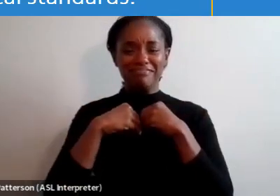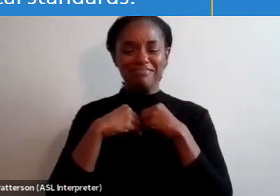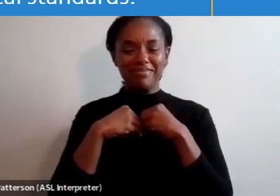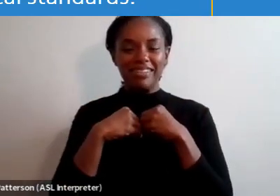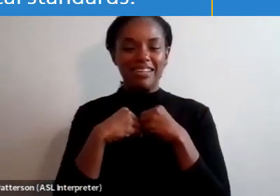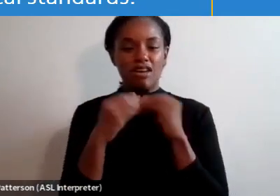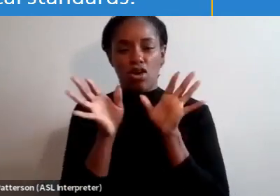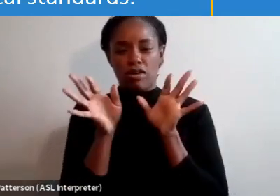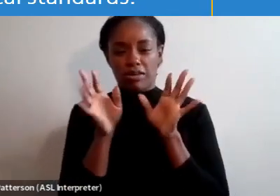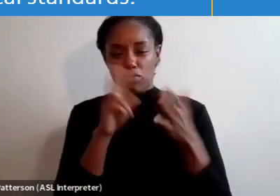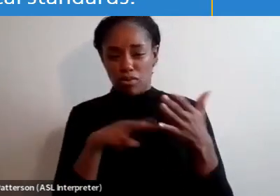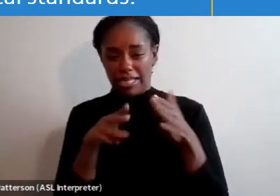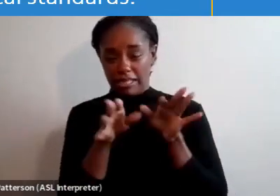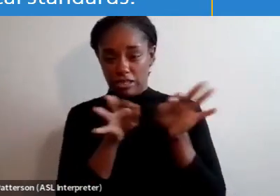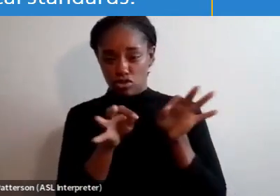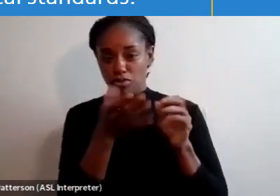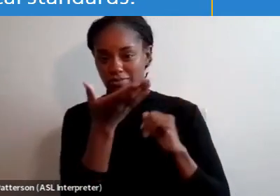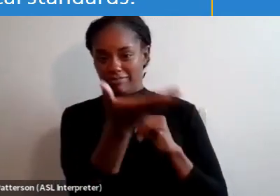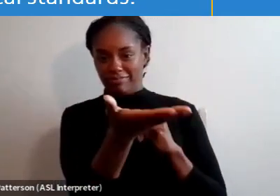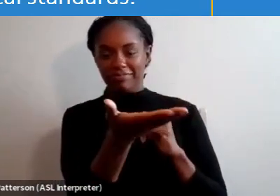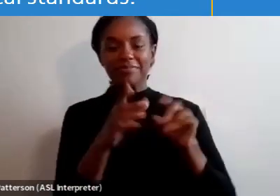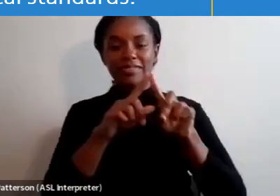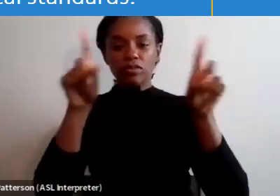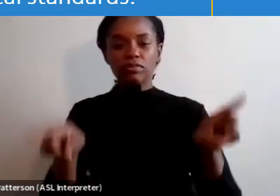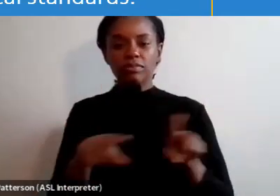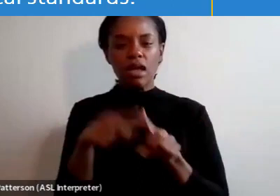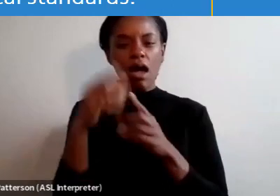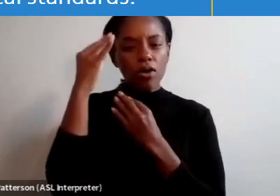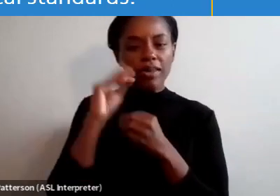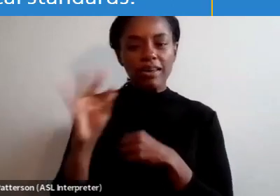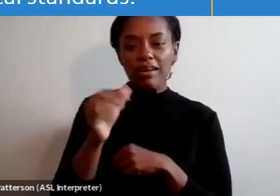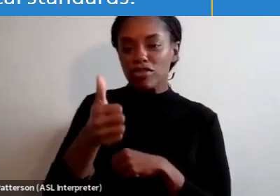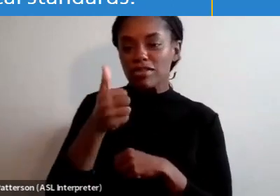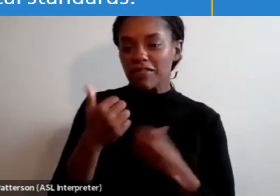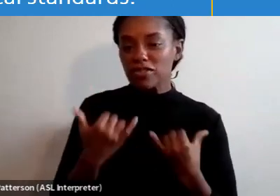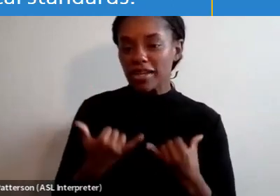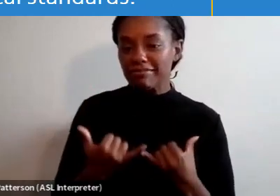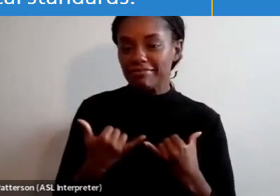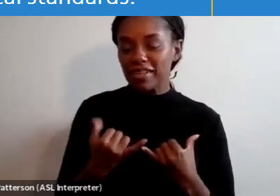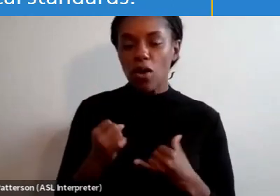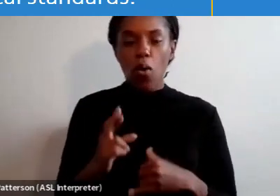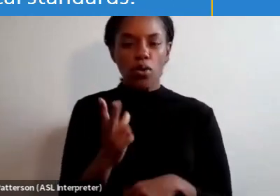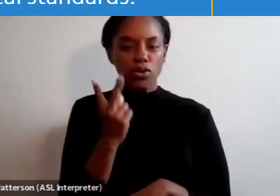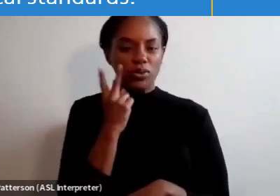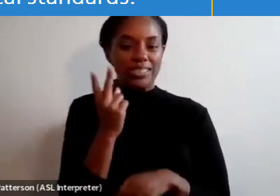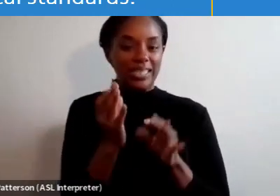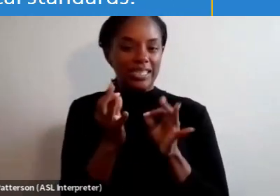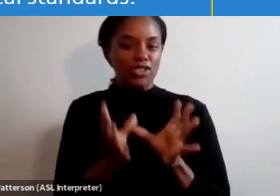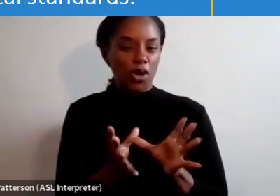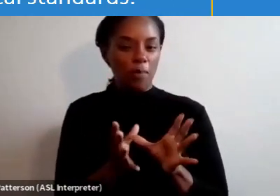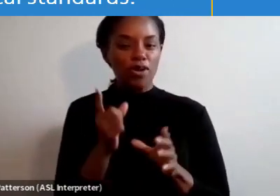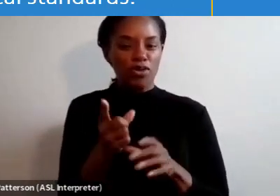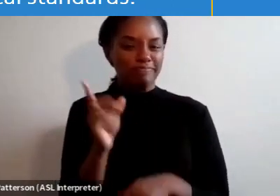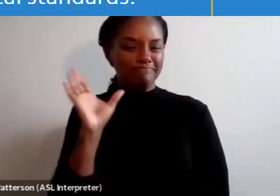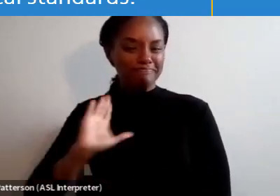this description, and we do have it here on screen, are you thinking of yourself today? Or do you see the interpreter you once were?